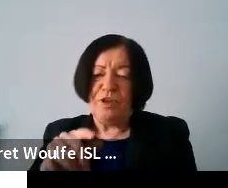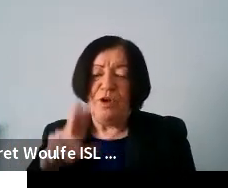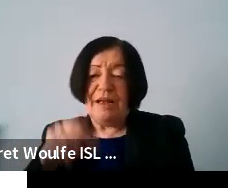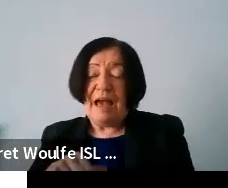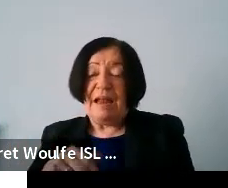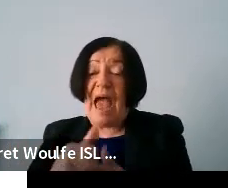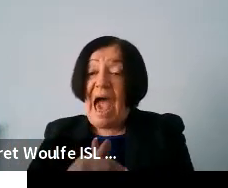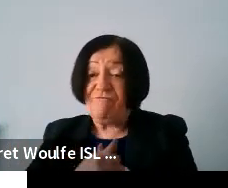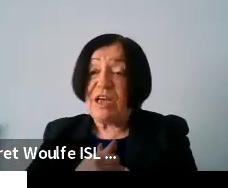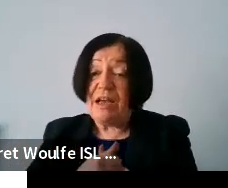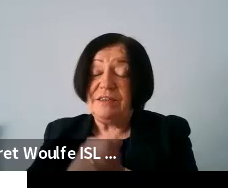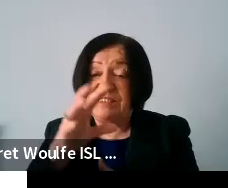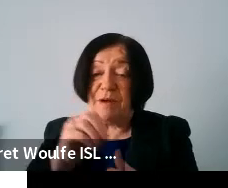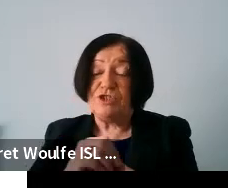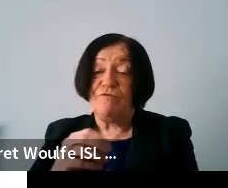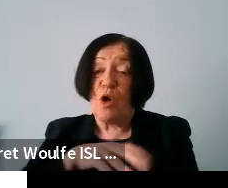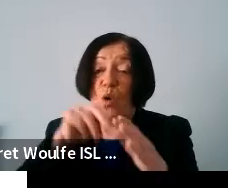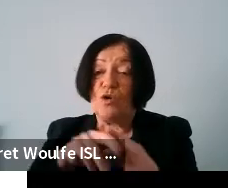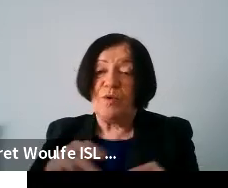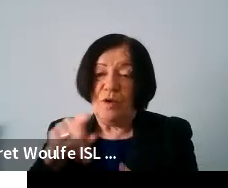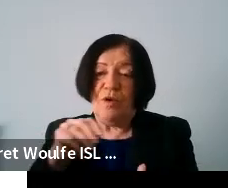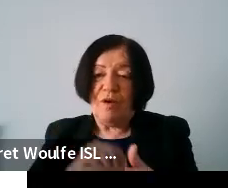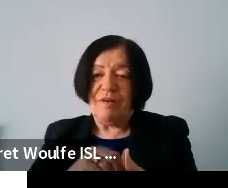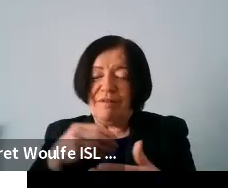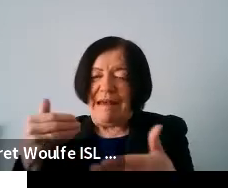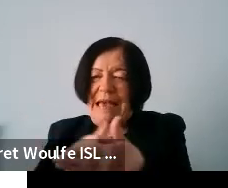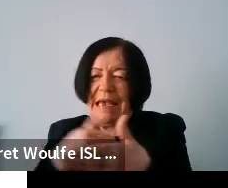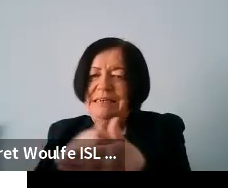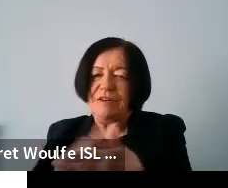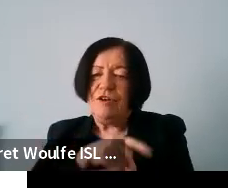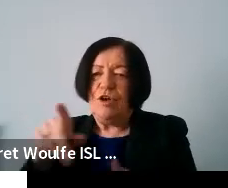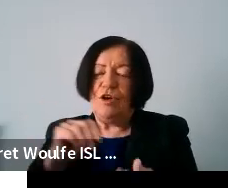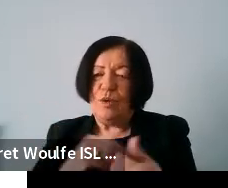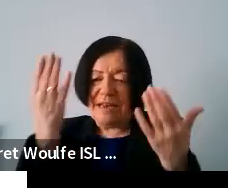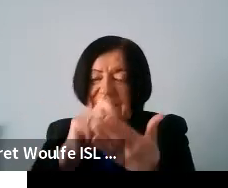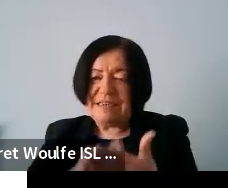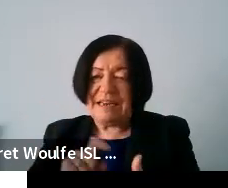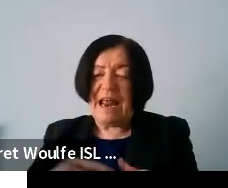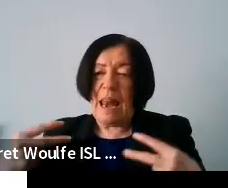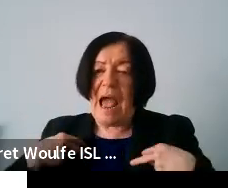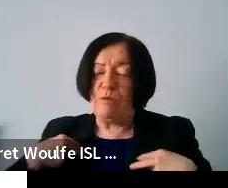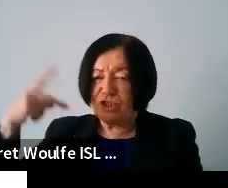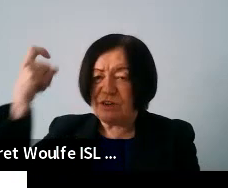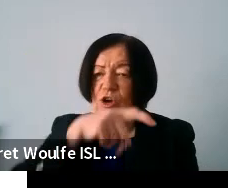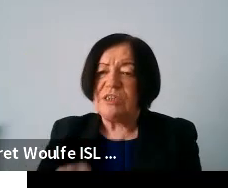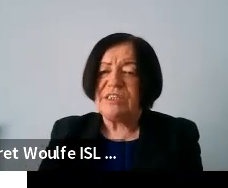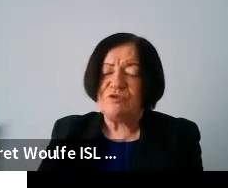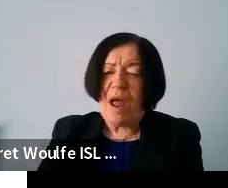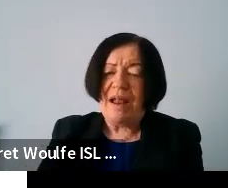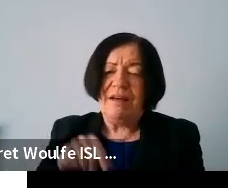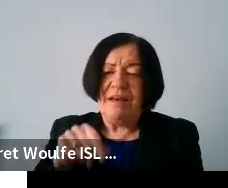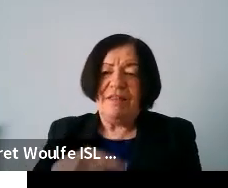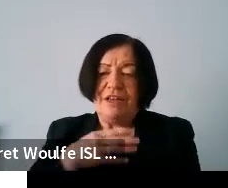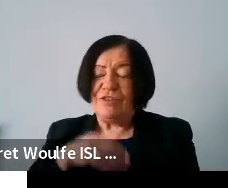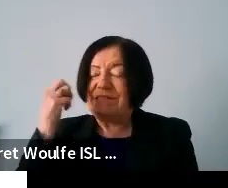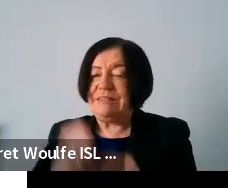advocate i think particularly for older people who are often a bit invisible for those with literacy and language difficulties as well because they just end